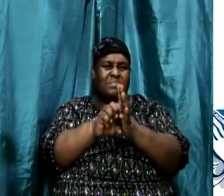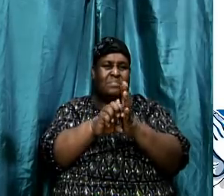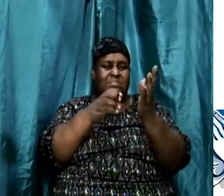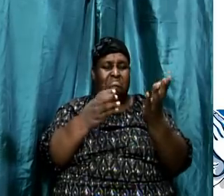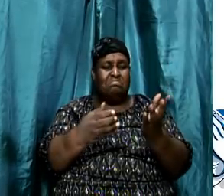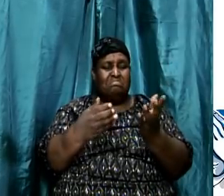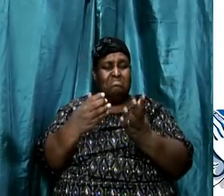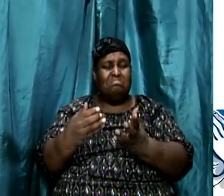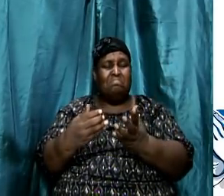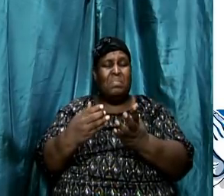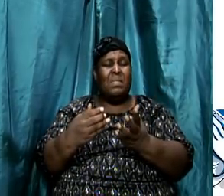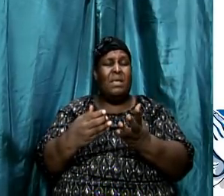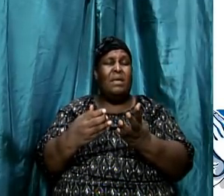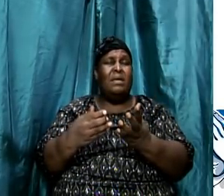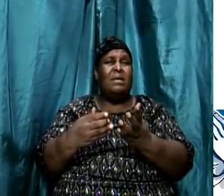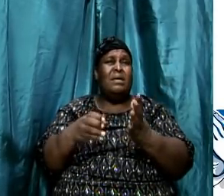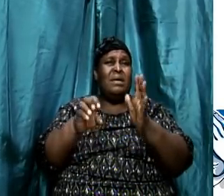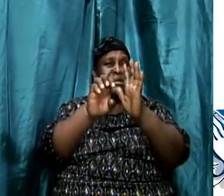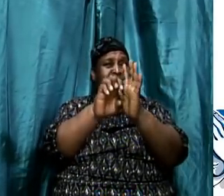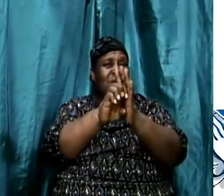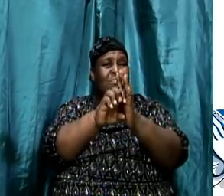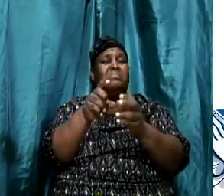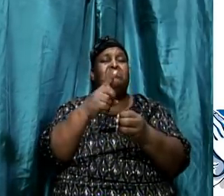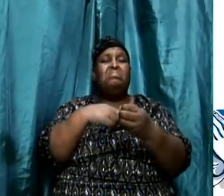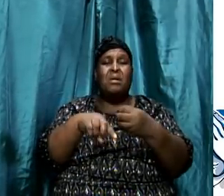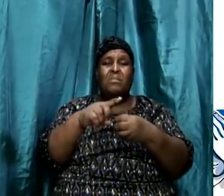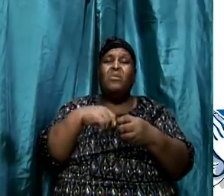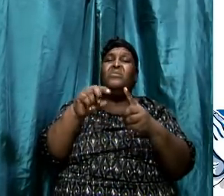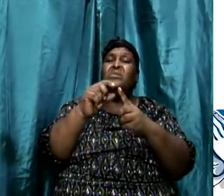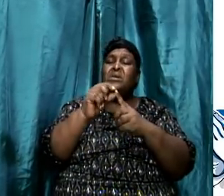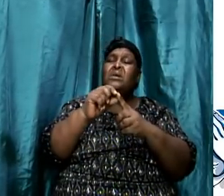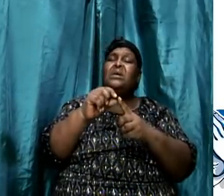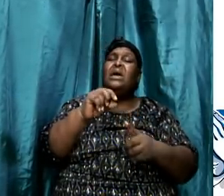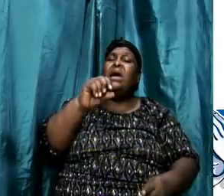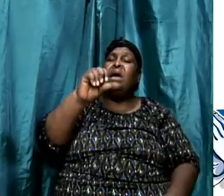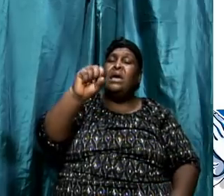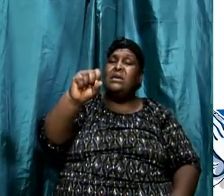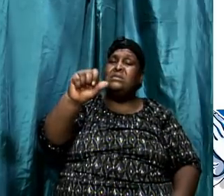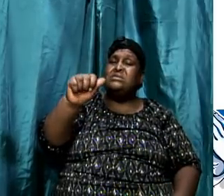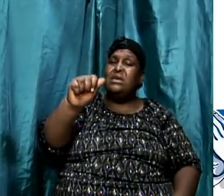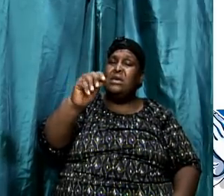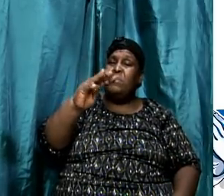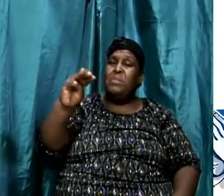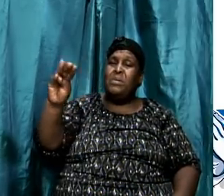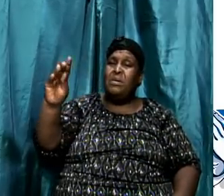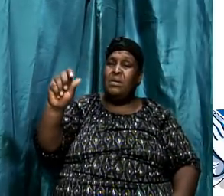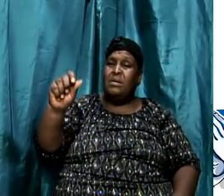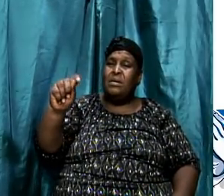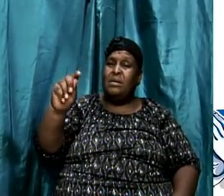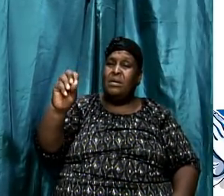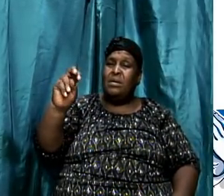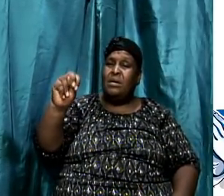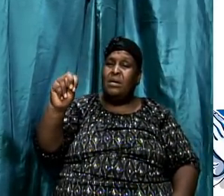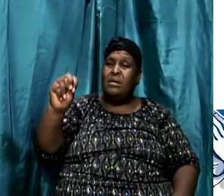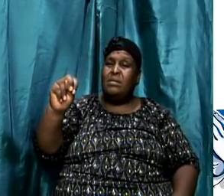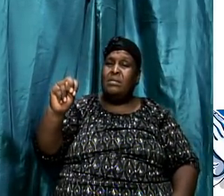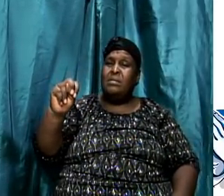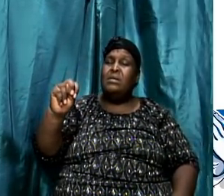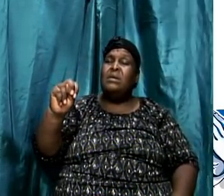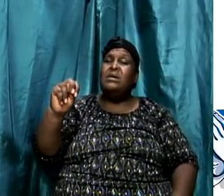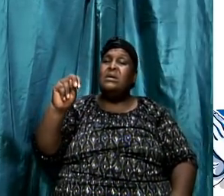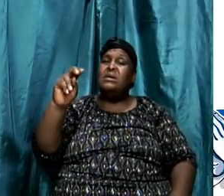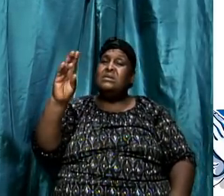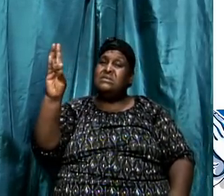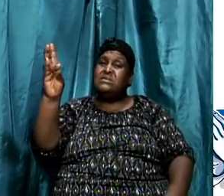term sabbaton. Remember I brought that one and I was saying that it's interesting that that scripture in Colossians, the Adventists will tell that only